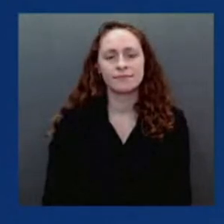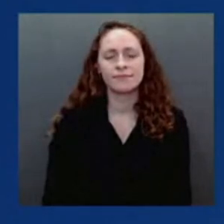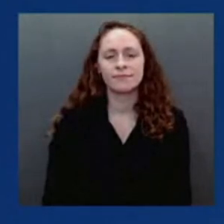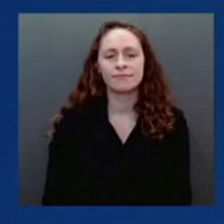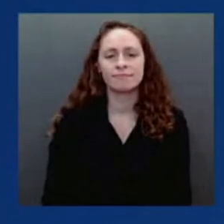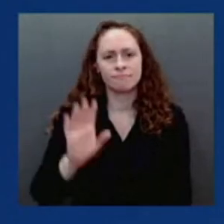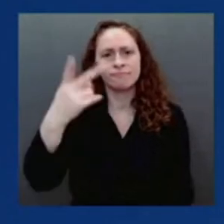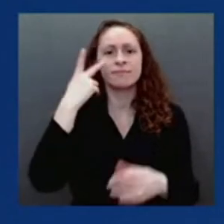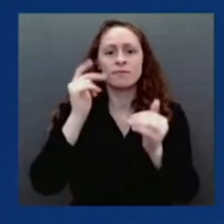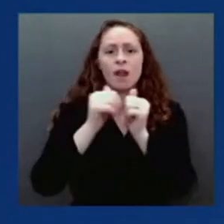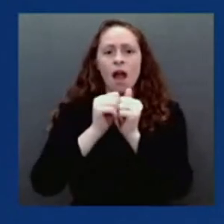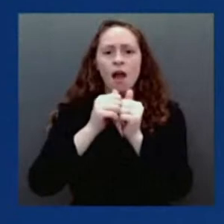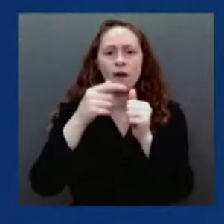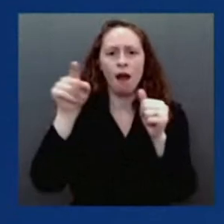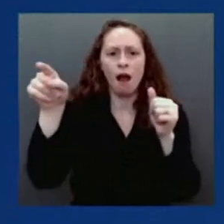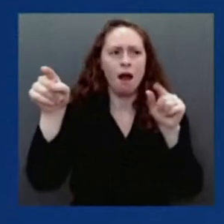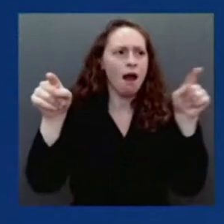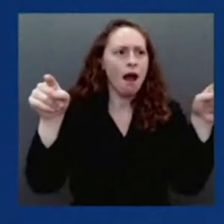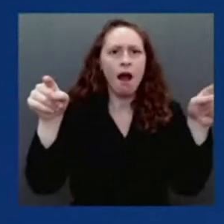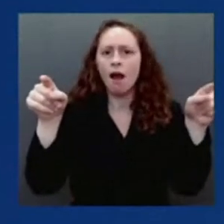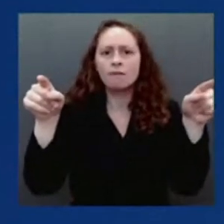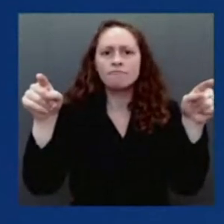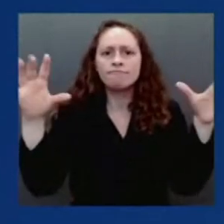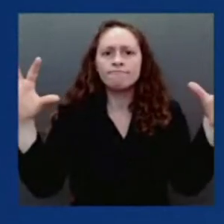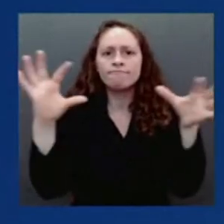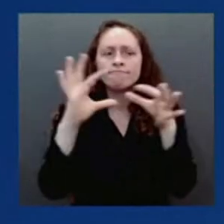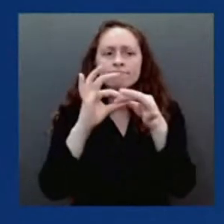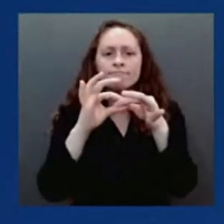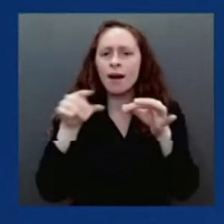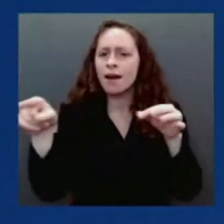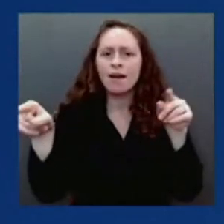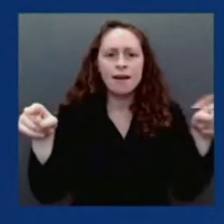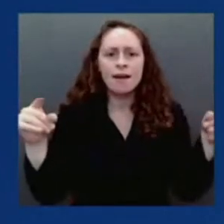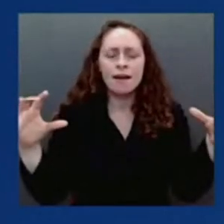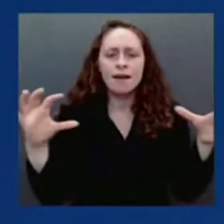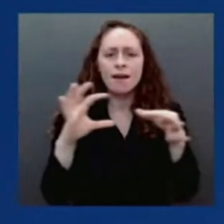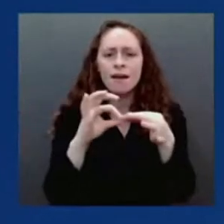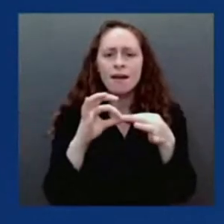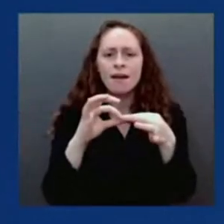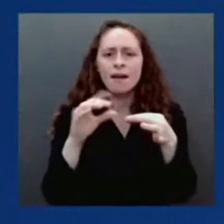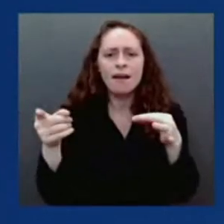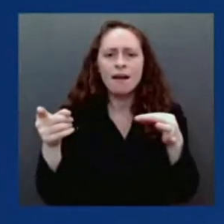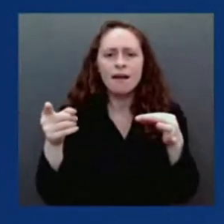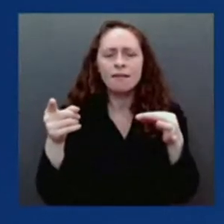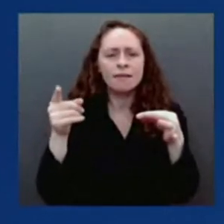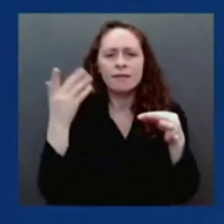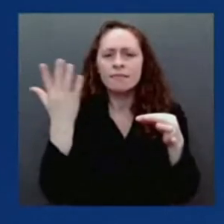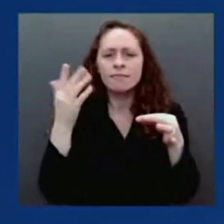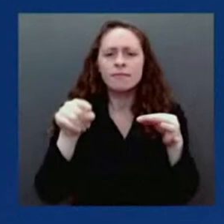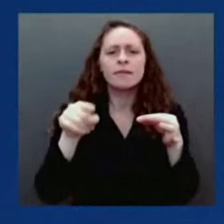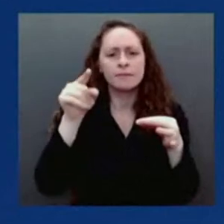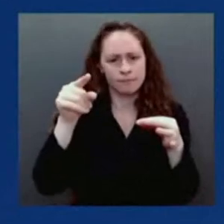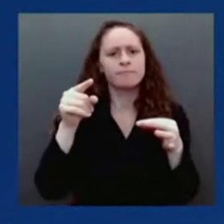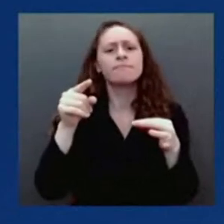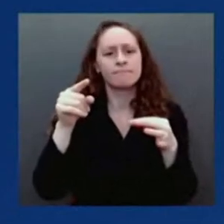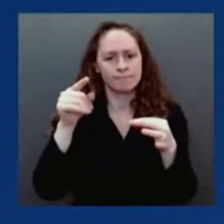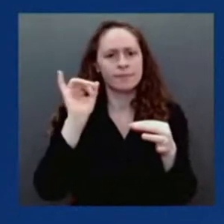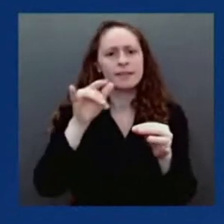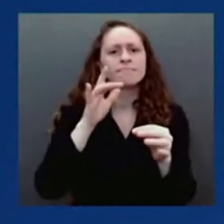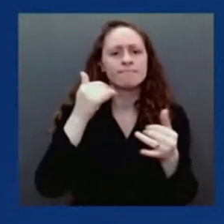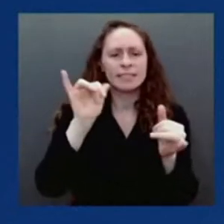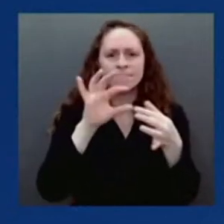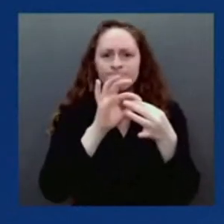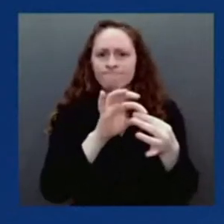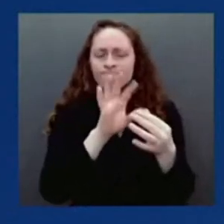sobecoviruses, which are a subset of the beta coronaviruses. The reason I say this is that looking at the